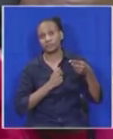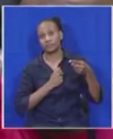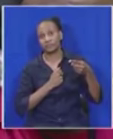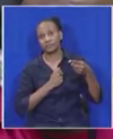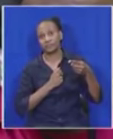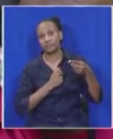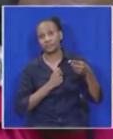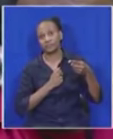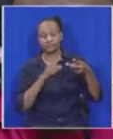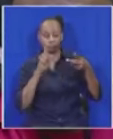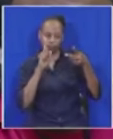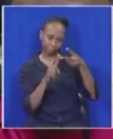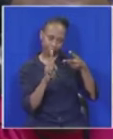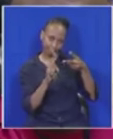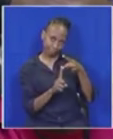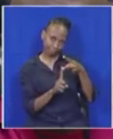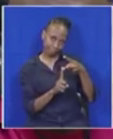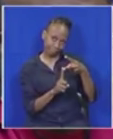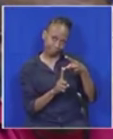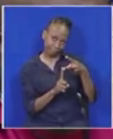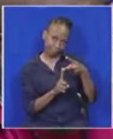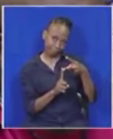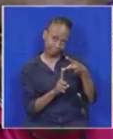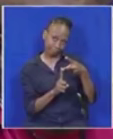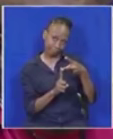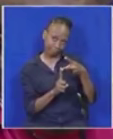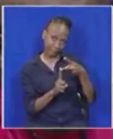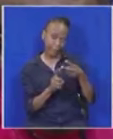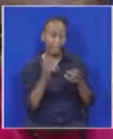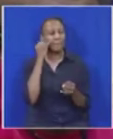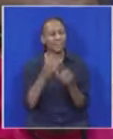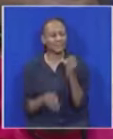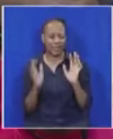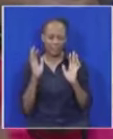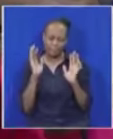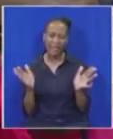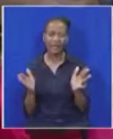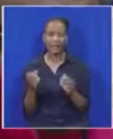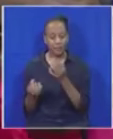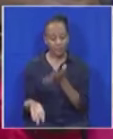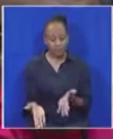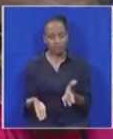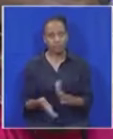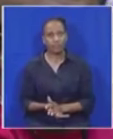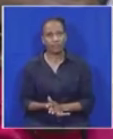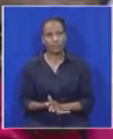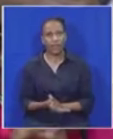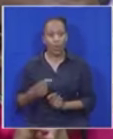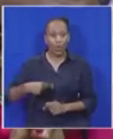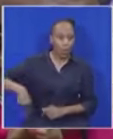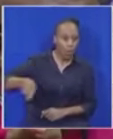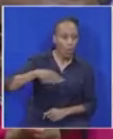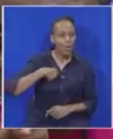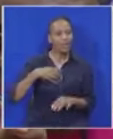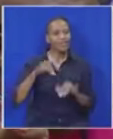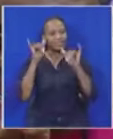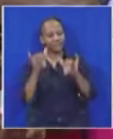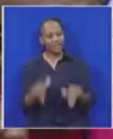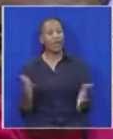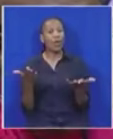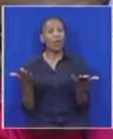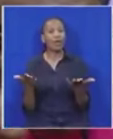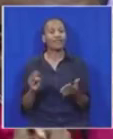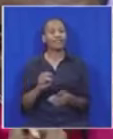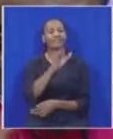the NCOP. The second thing is a fundamental mistake here. We are all first and foremost citizens of South Africa,